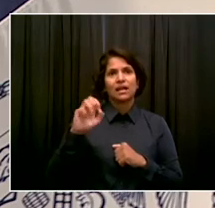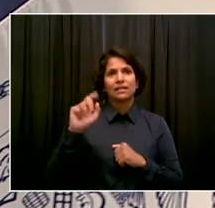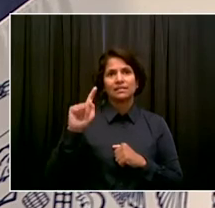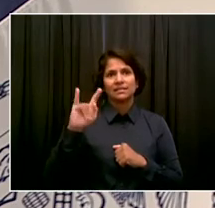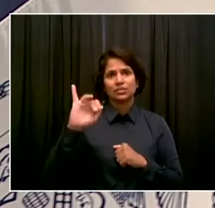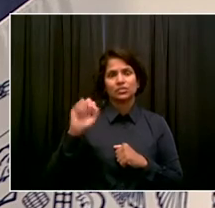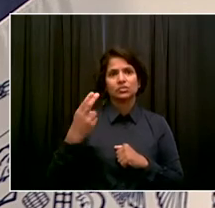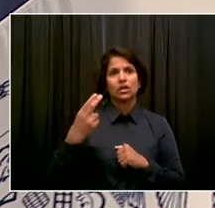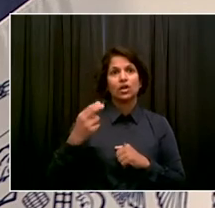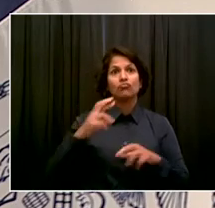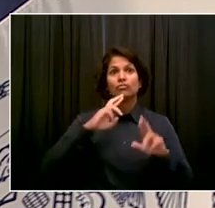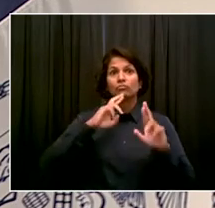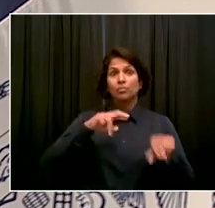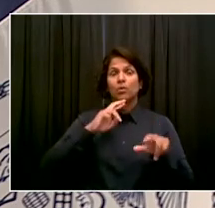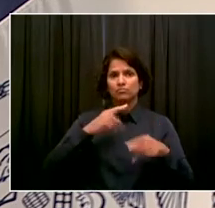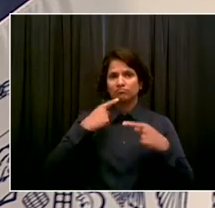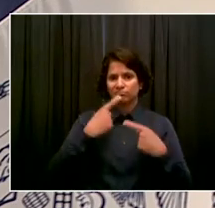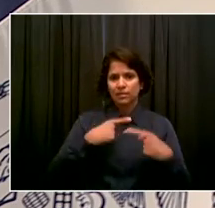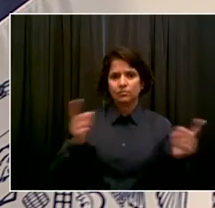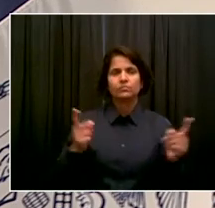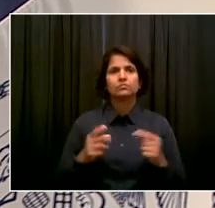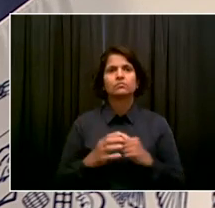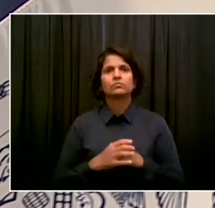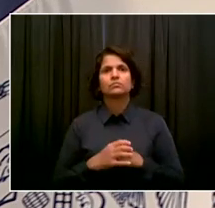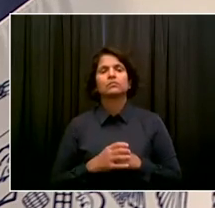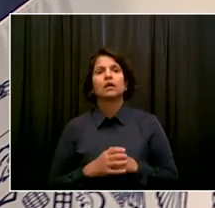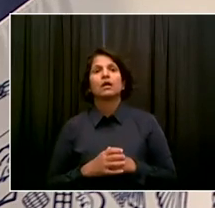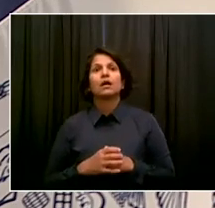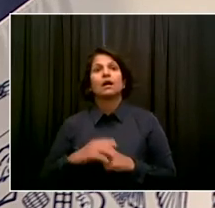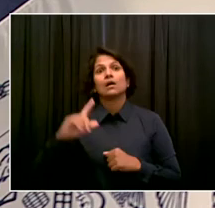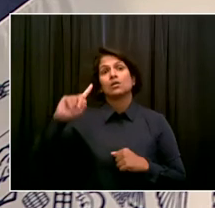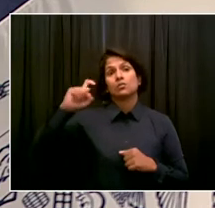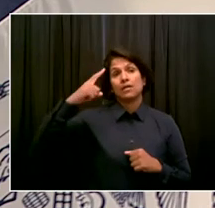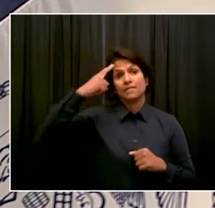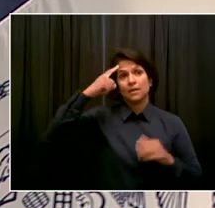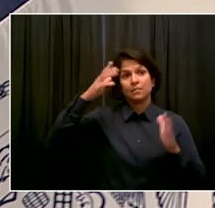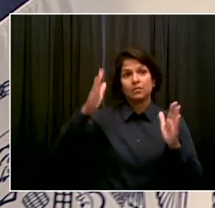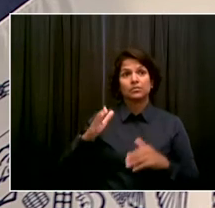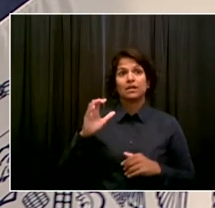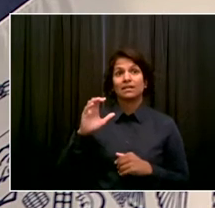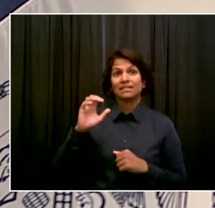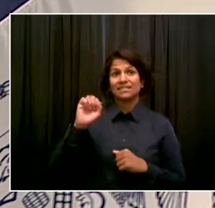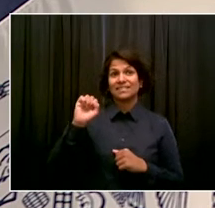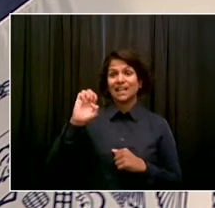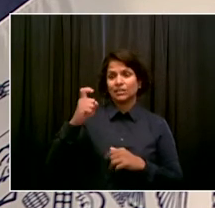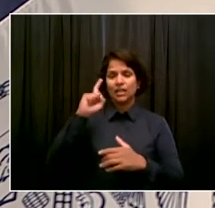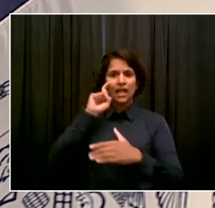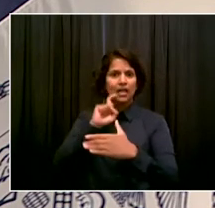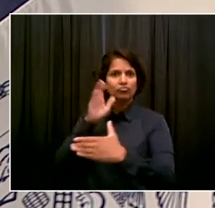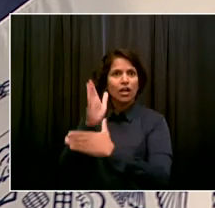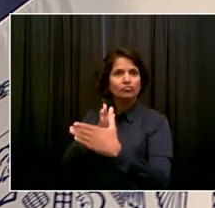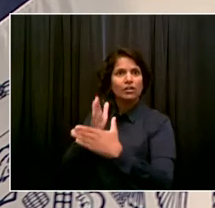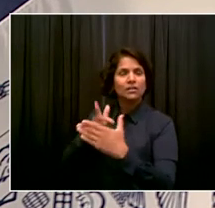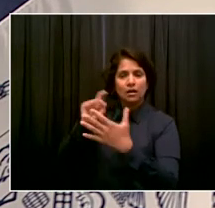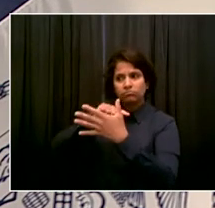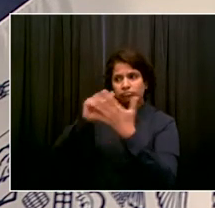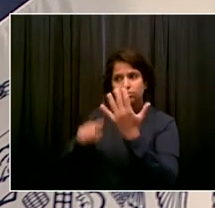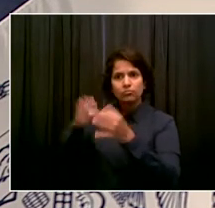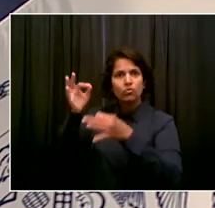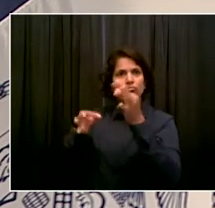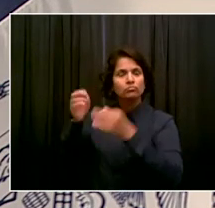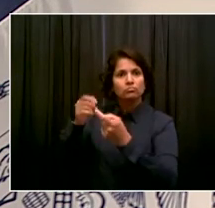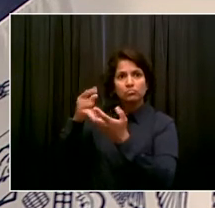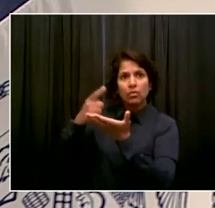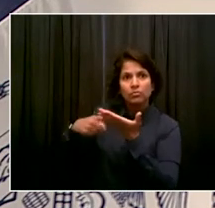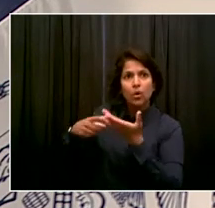harassed several women and created a hostile work environment. I wanted to know what your thoughts are. I understand that this report came out during this